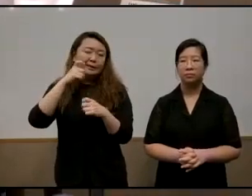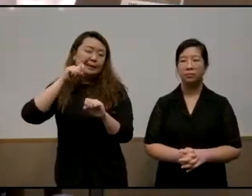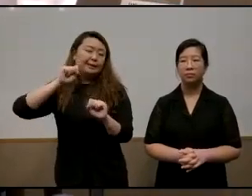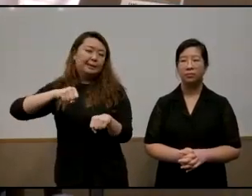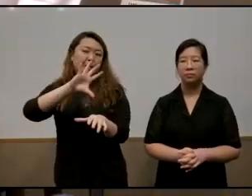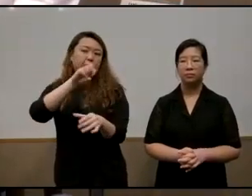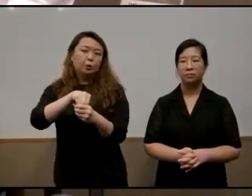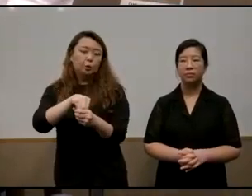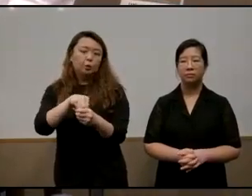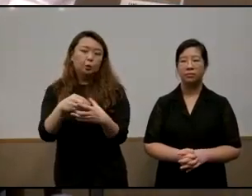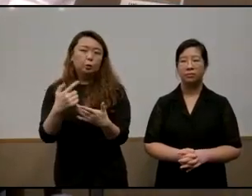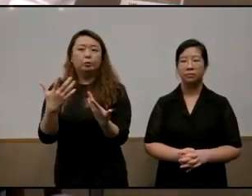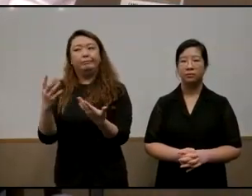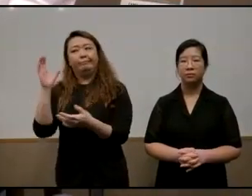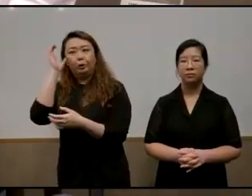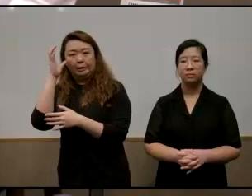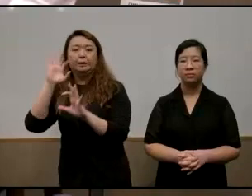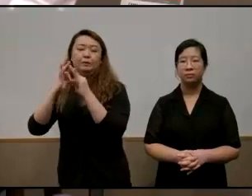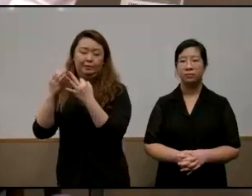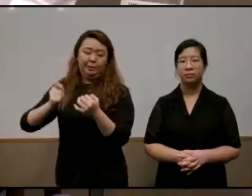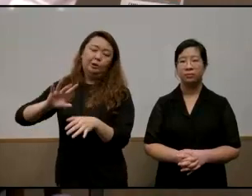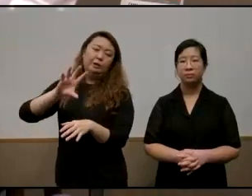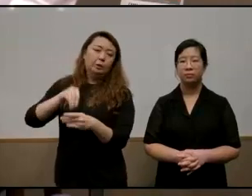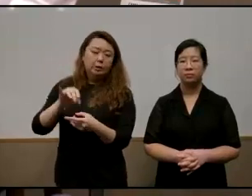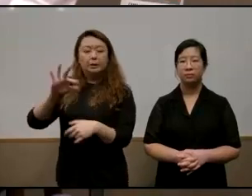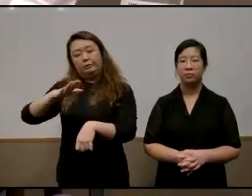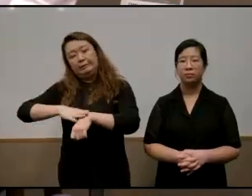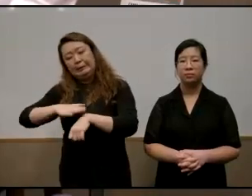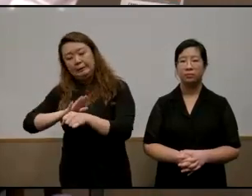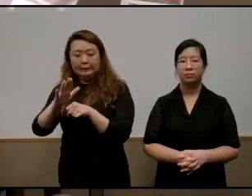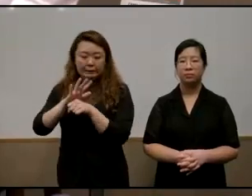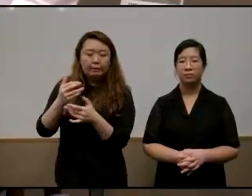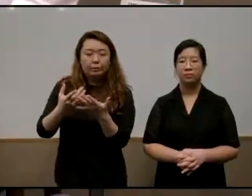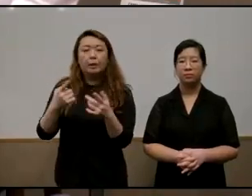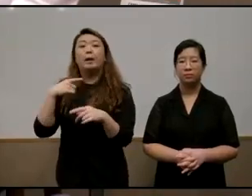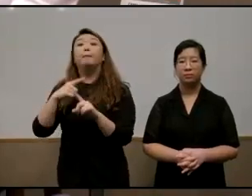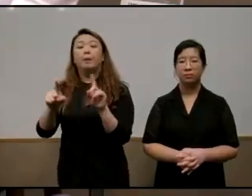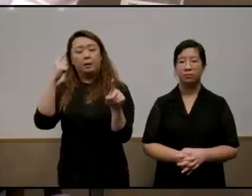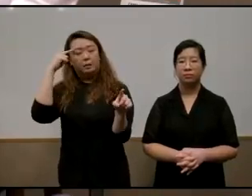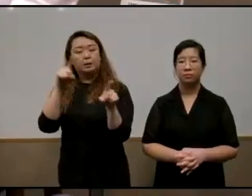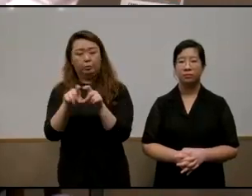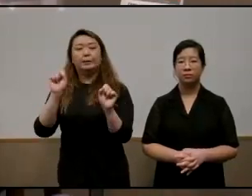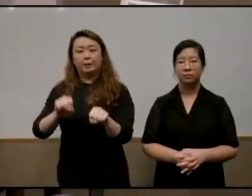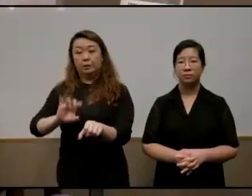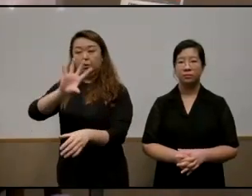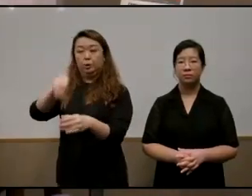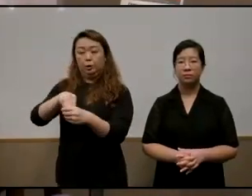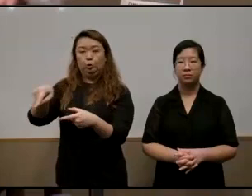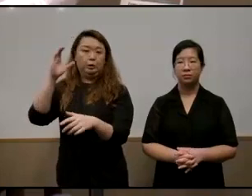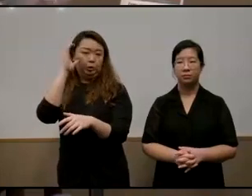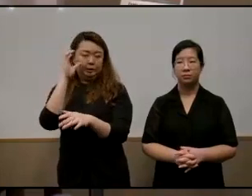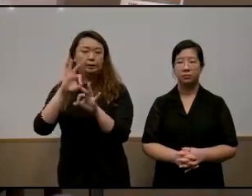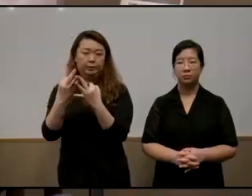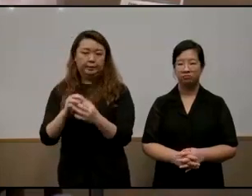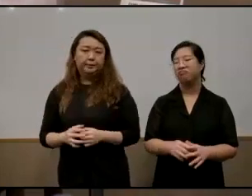um uh chinese families as well given the time and practical constraints but i do agree that that would be a good um addition to the